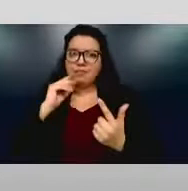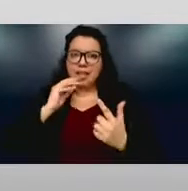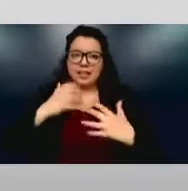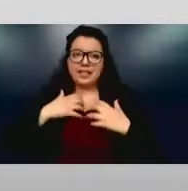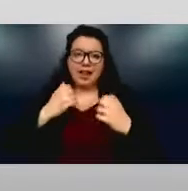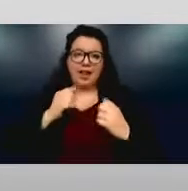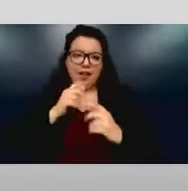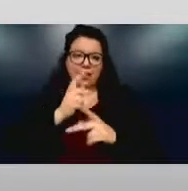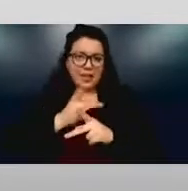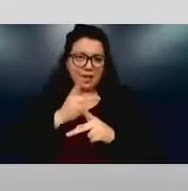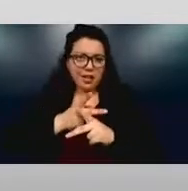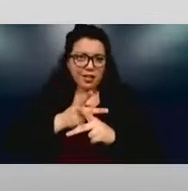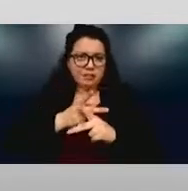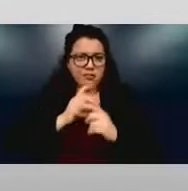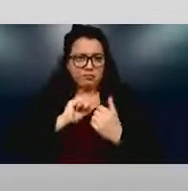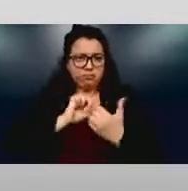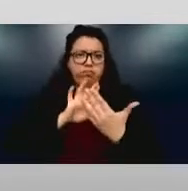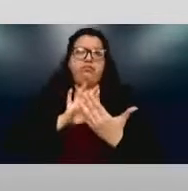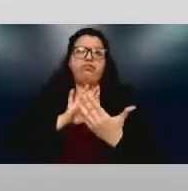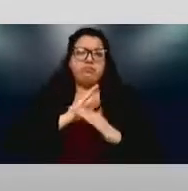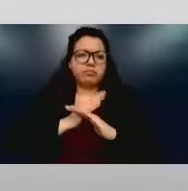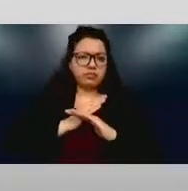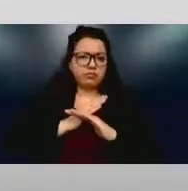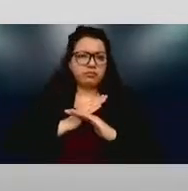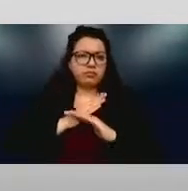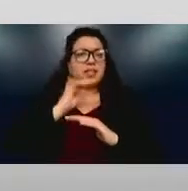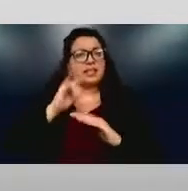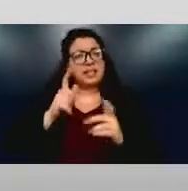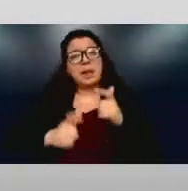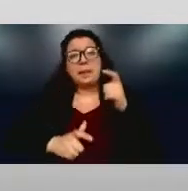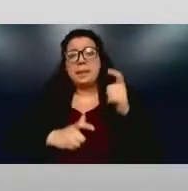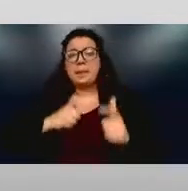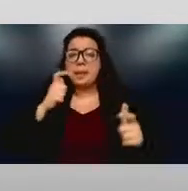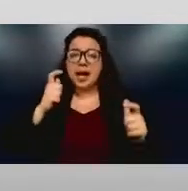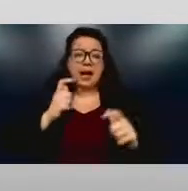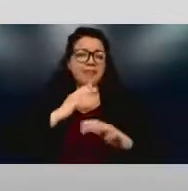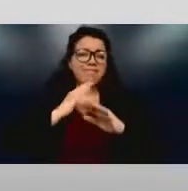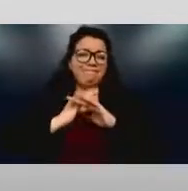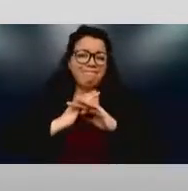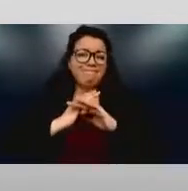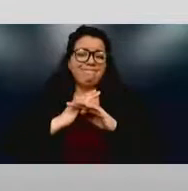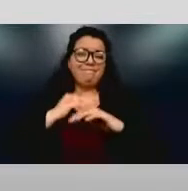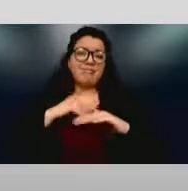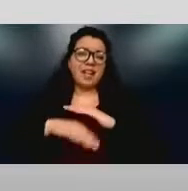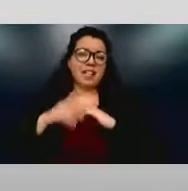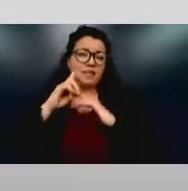So, if nothing else, even just think about that and the access to healthcare that people have.